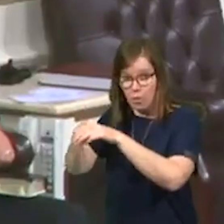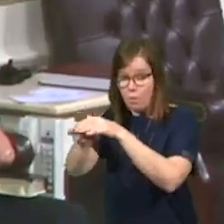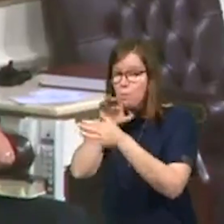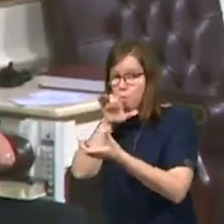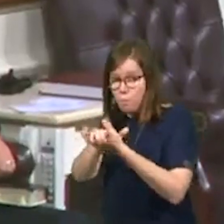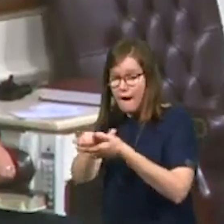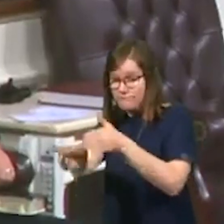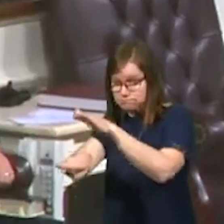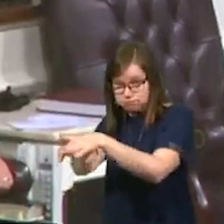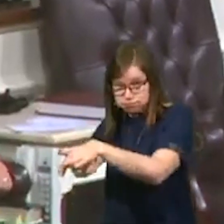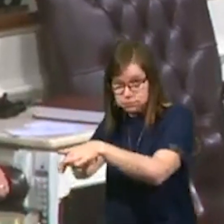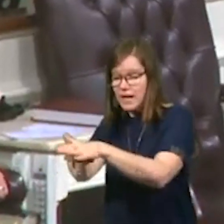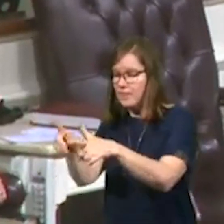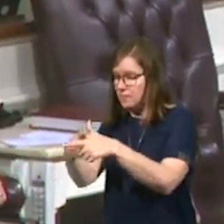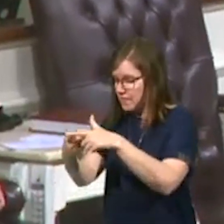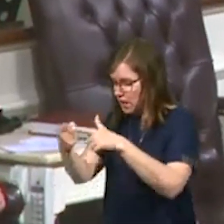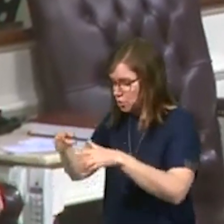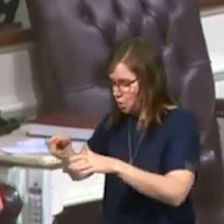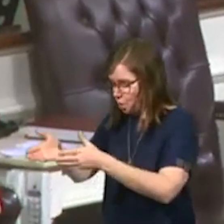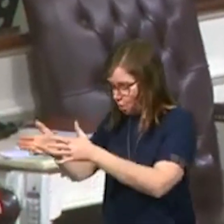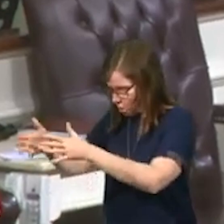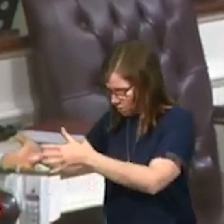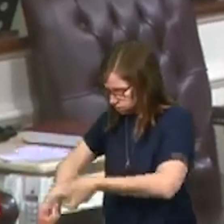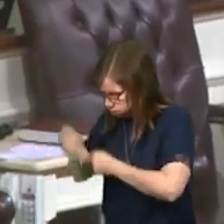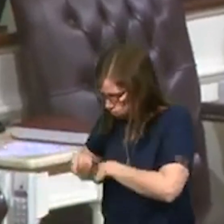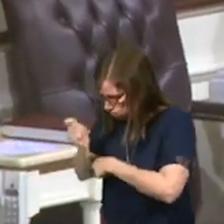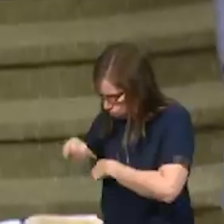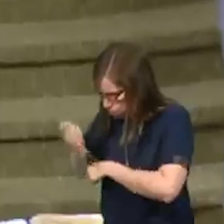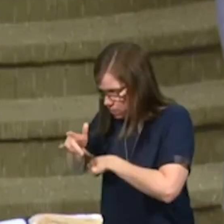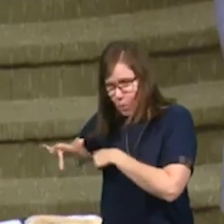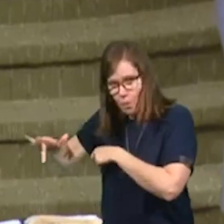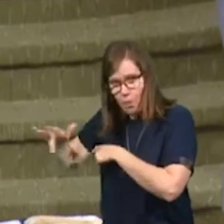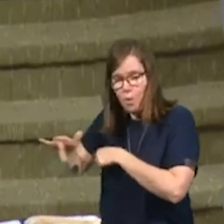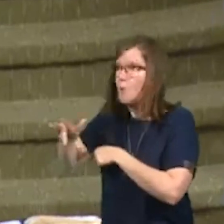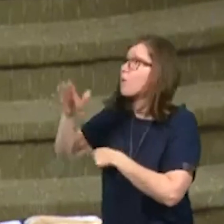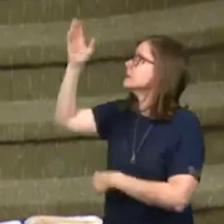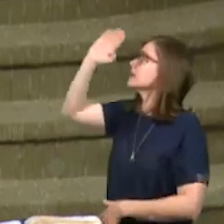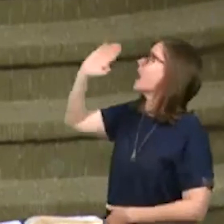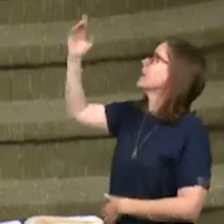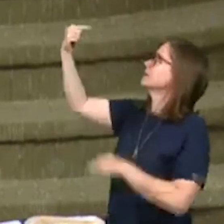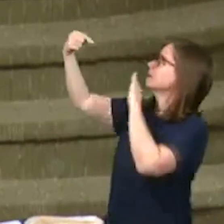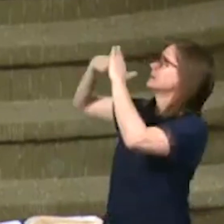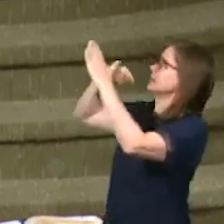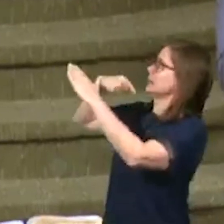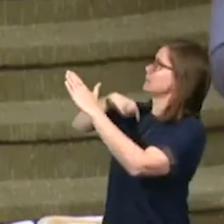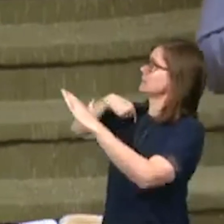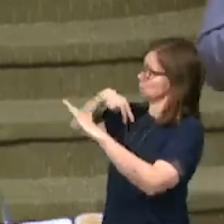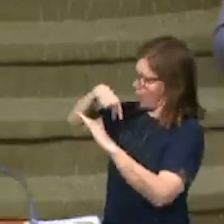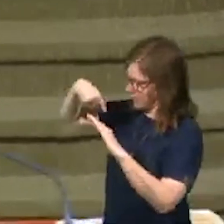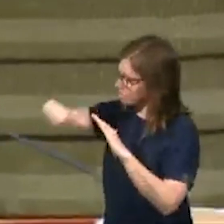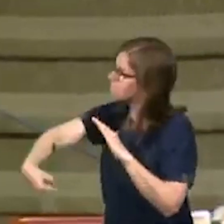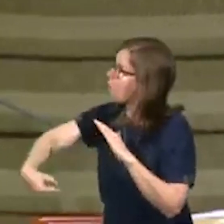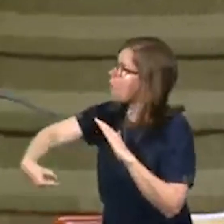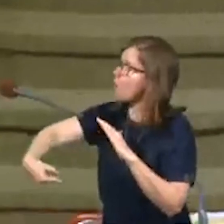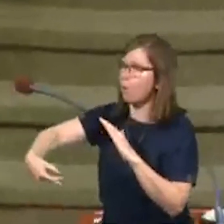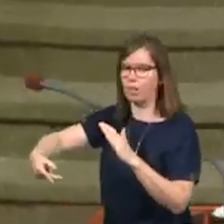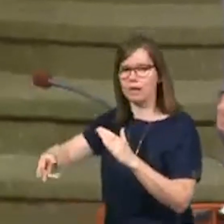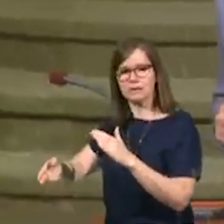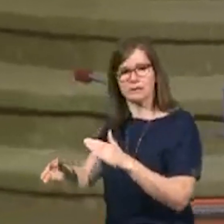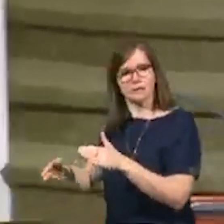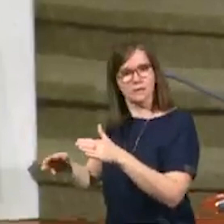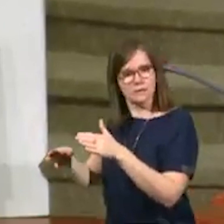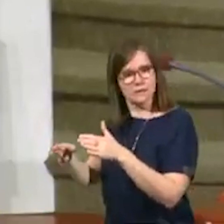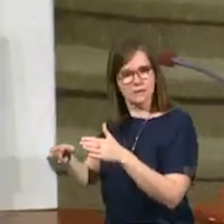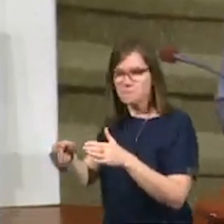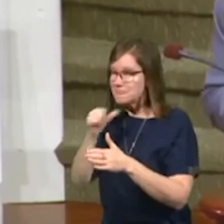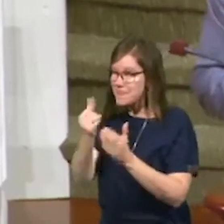hole. He stood at the edge of the hole and he asked God to strike him dead so he could fall in the hole next to his wife. He was not